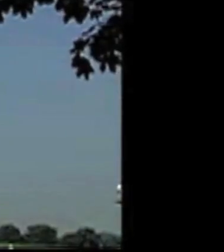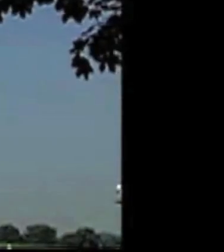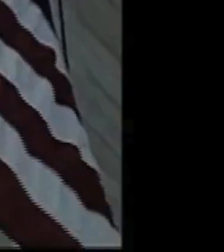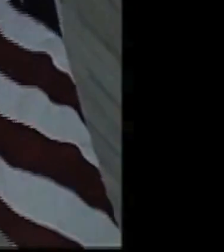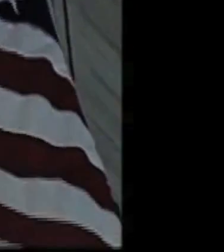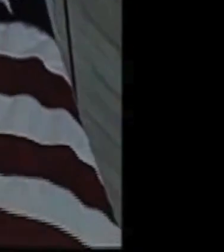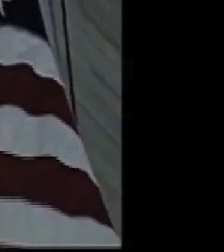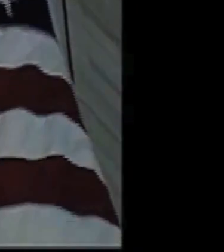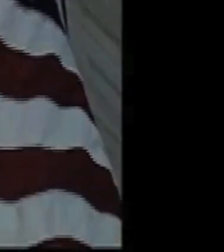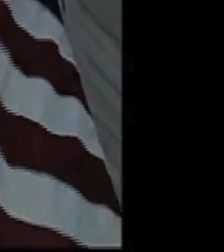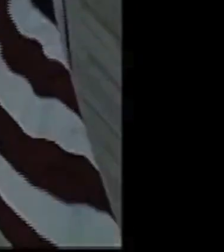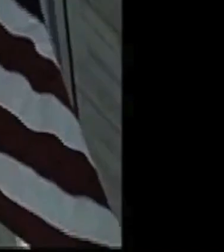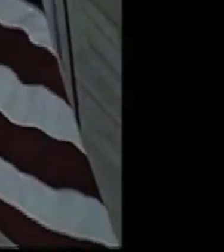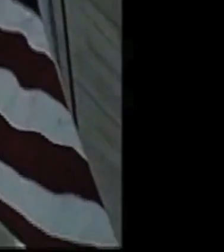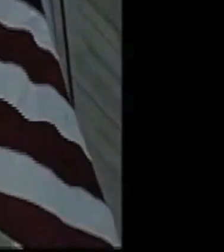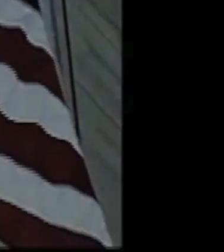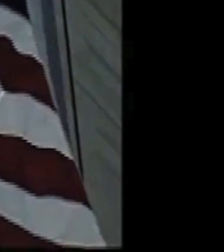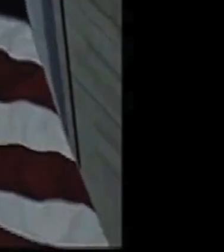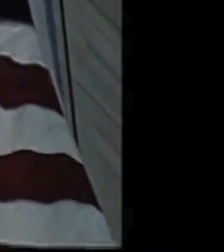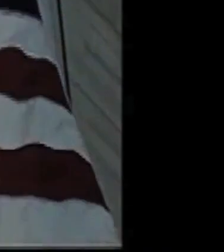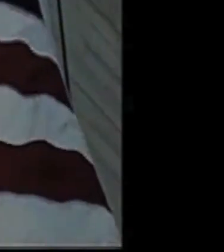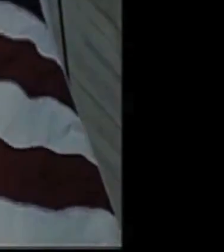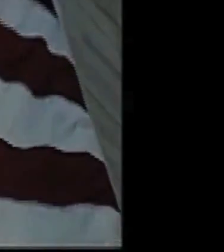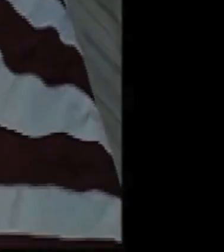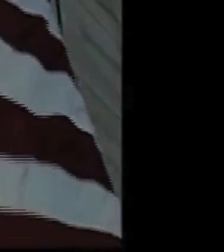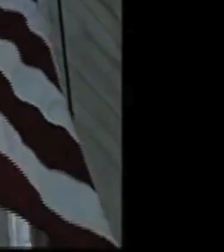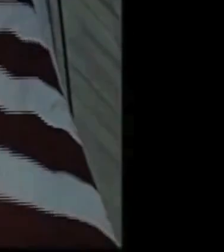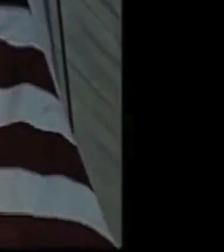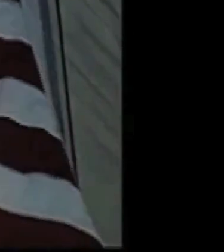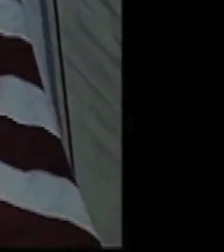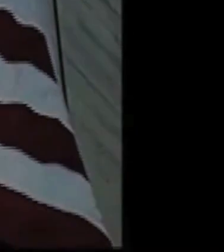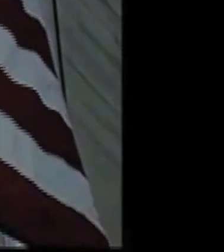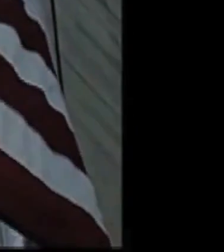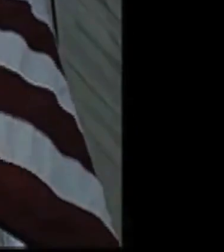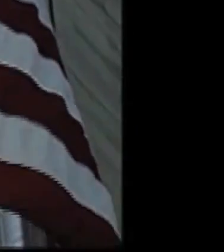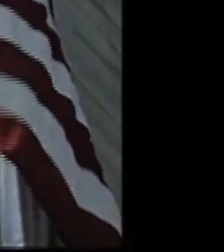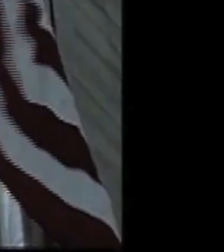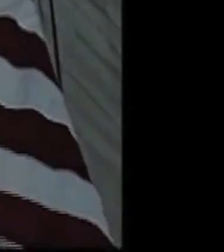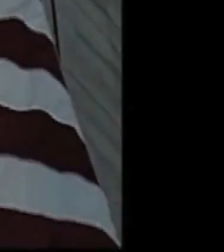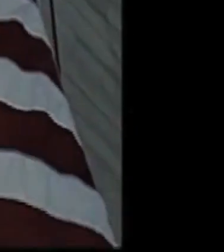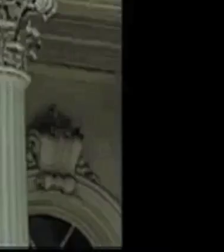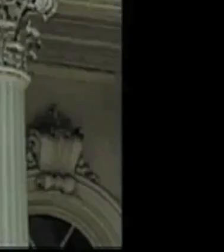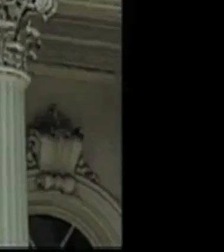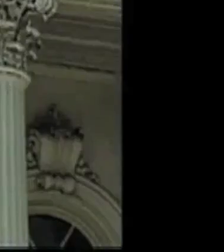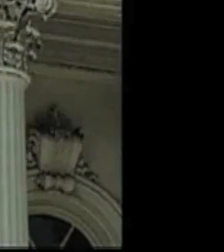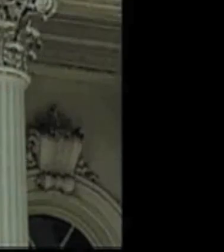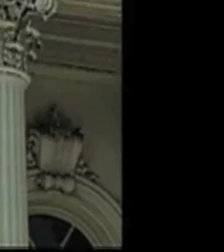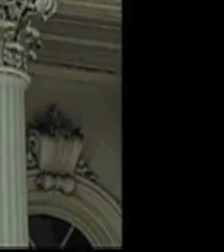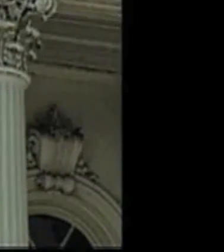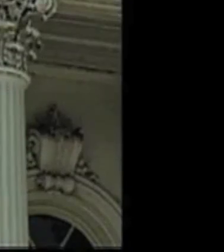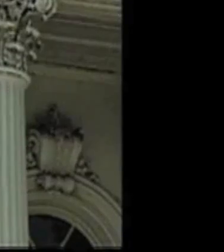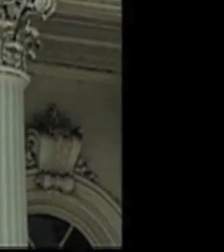I pledge allegiance to the flag of the United States of America and to the Republic for which it stands,